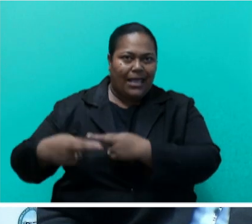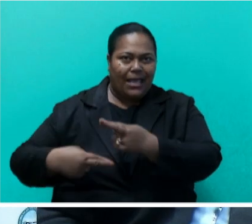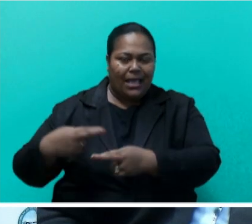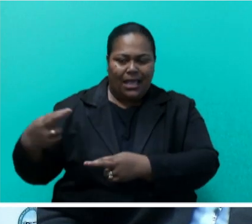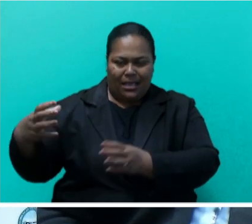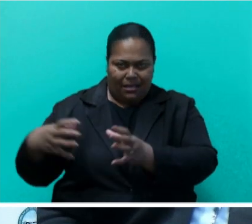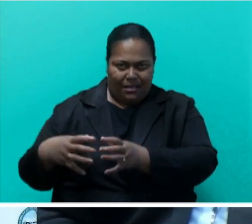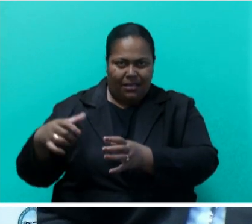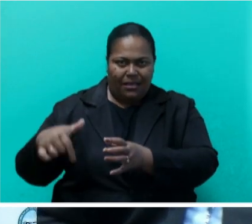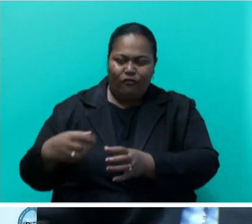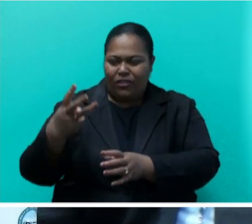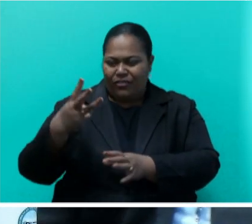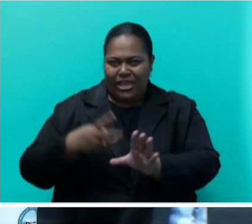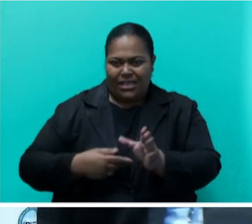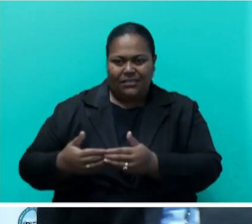for the next three years.